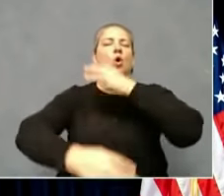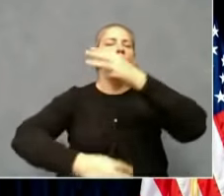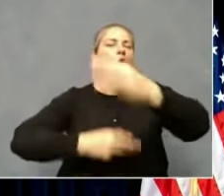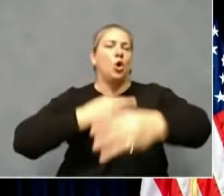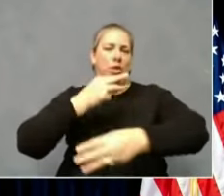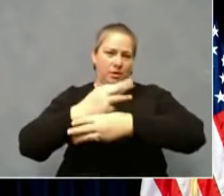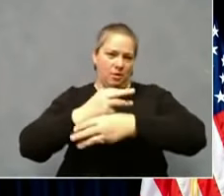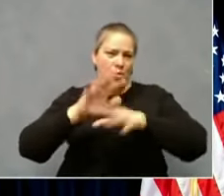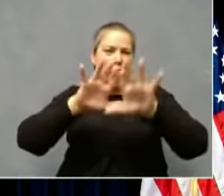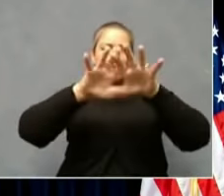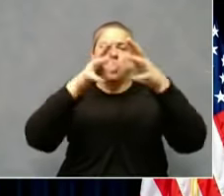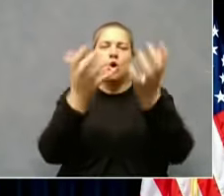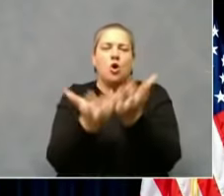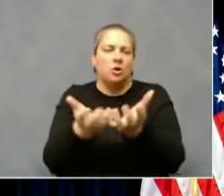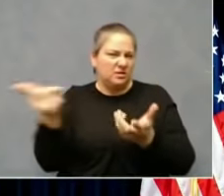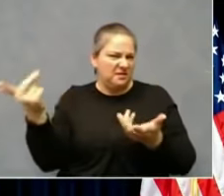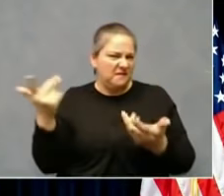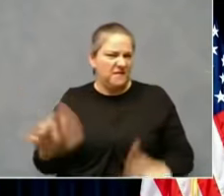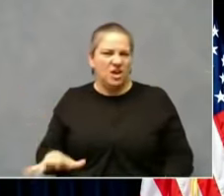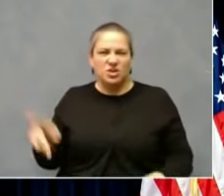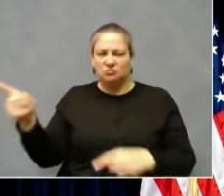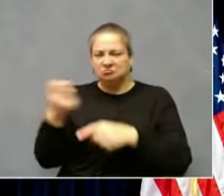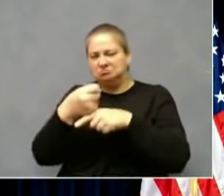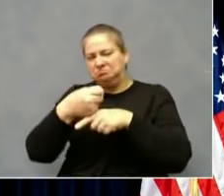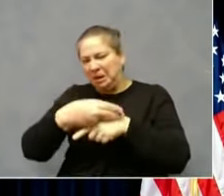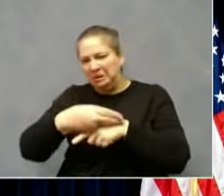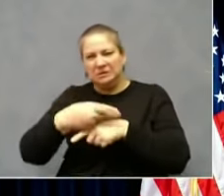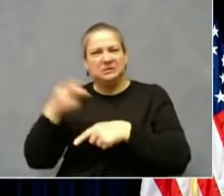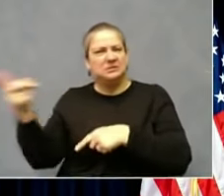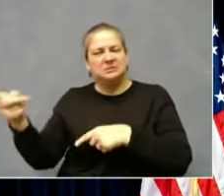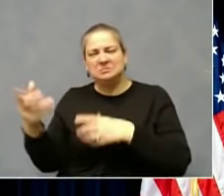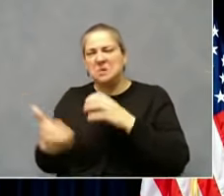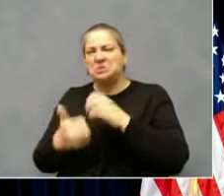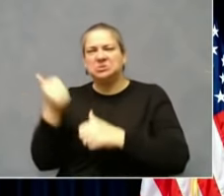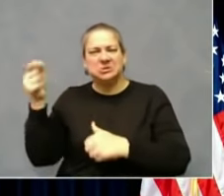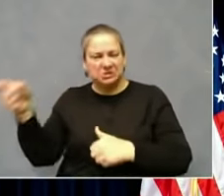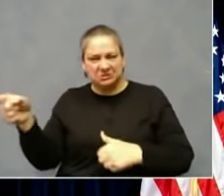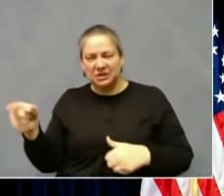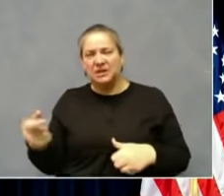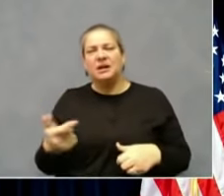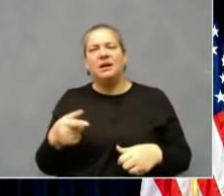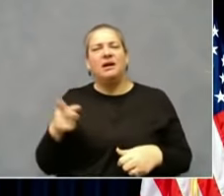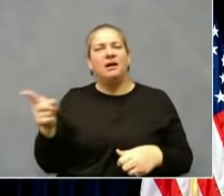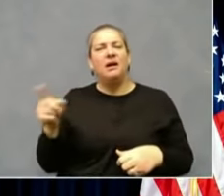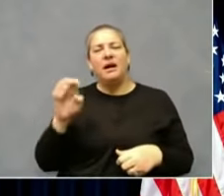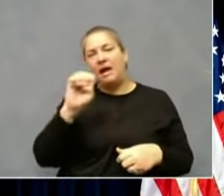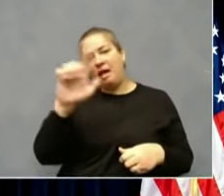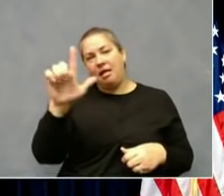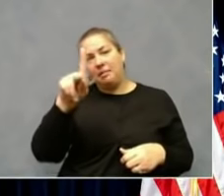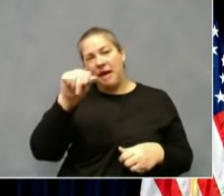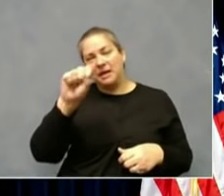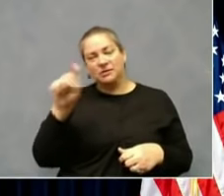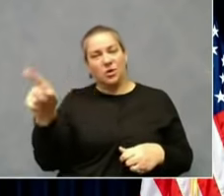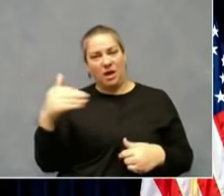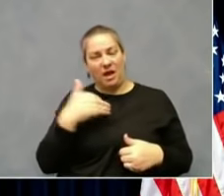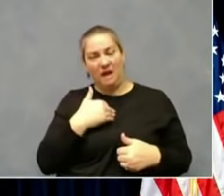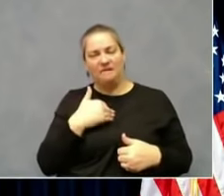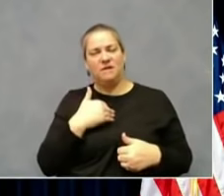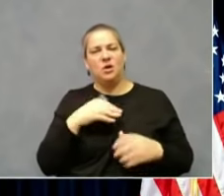capacity, El Paso with refrigeration trucks for the bodies outside of